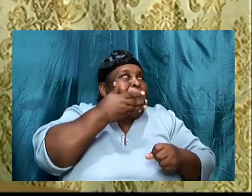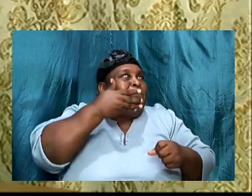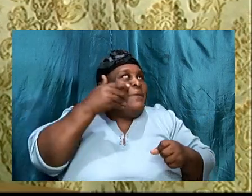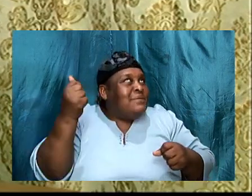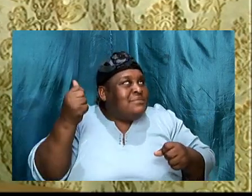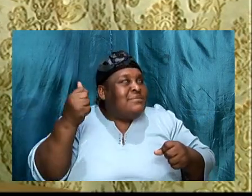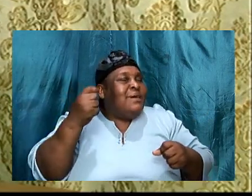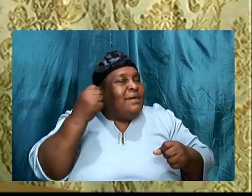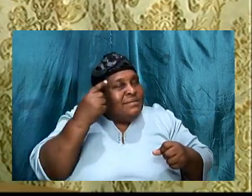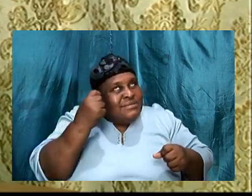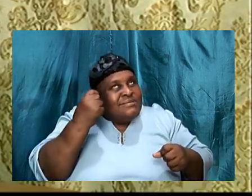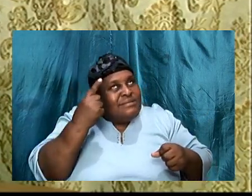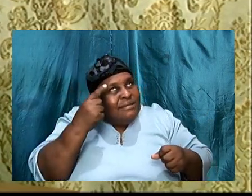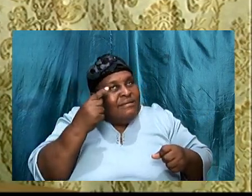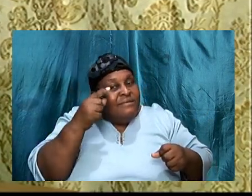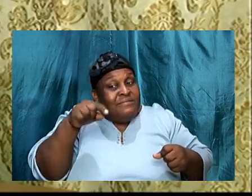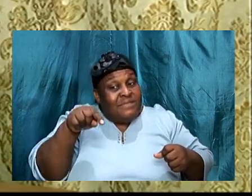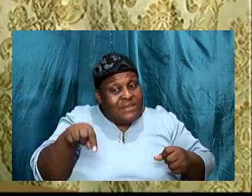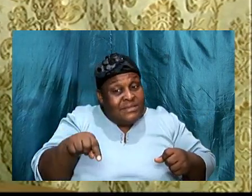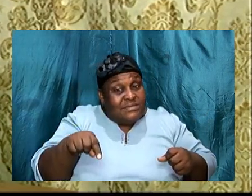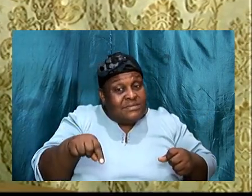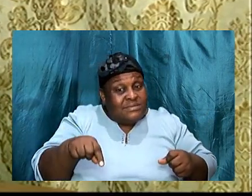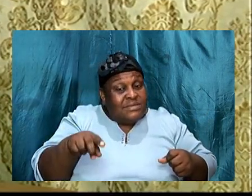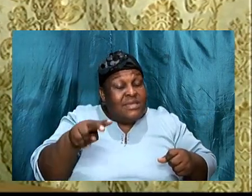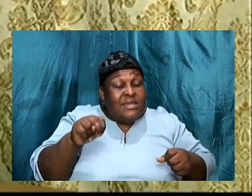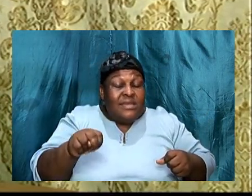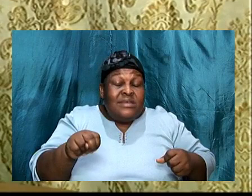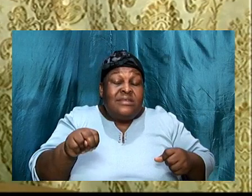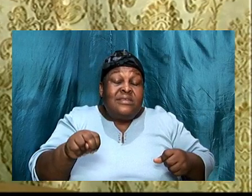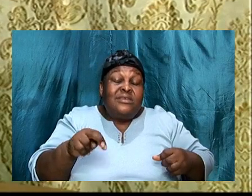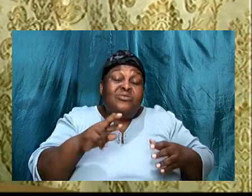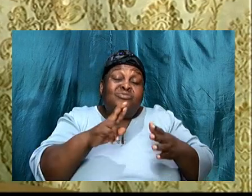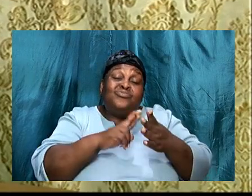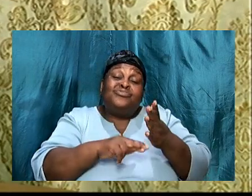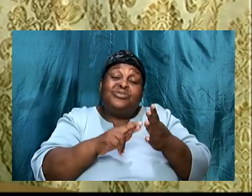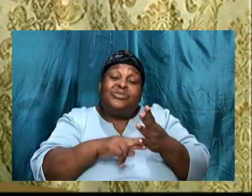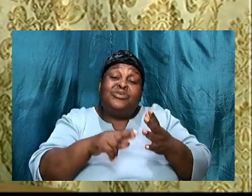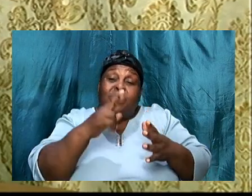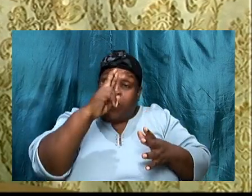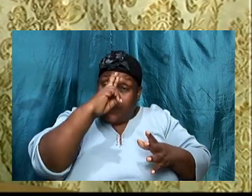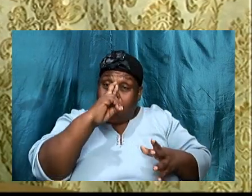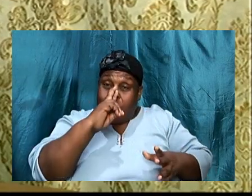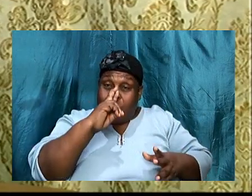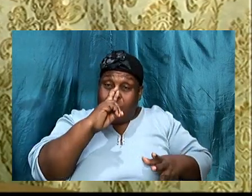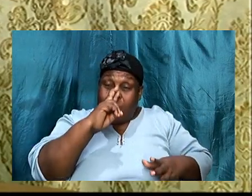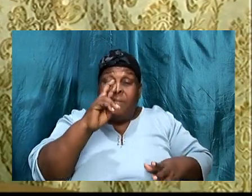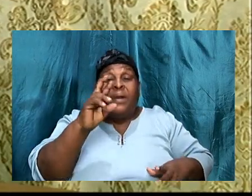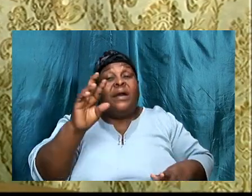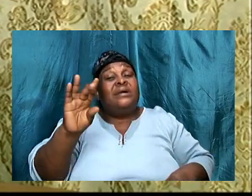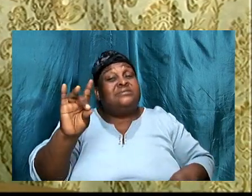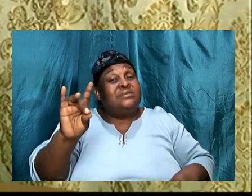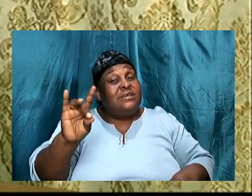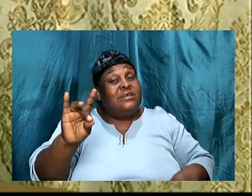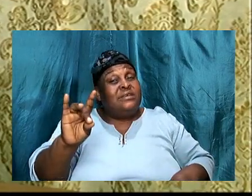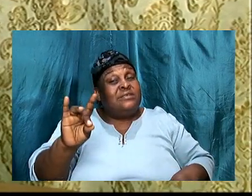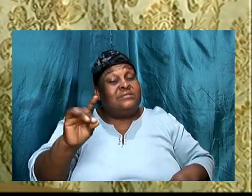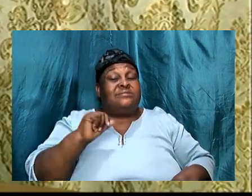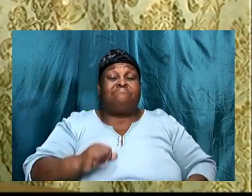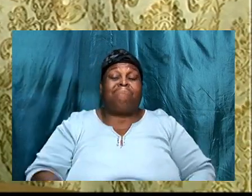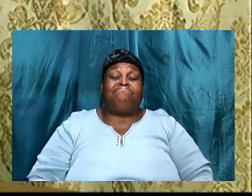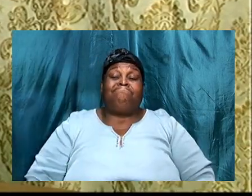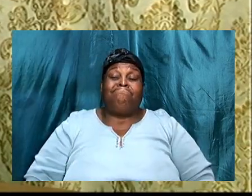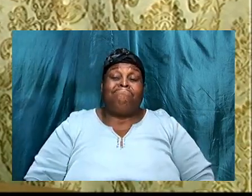this, we need to look at, Romans, chapter 8, verses 28, through to 30.